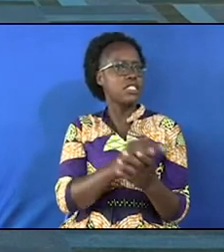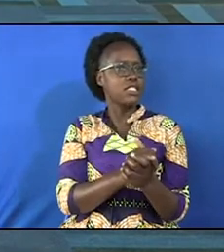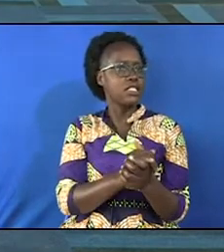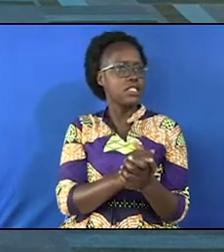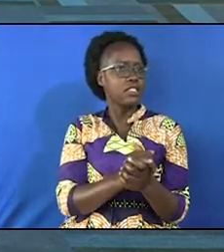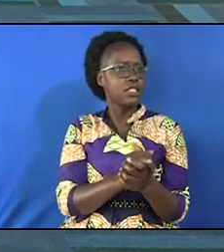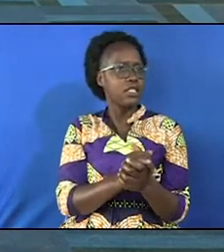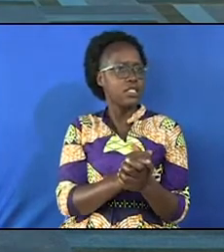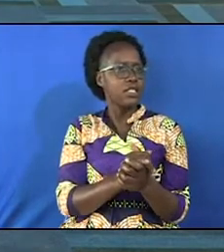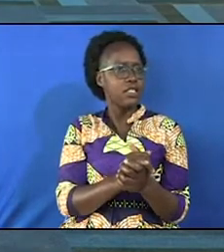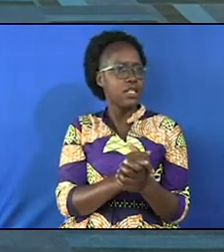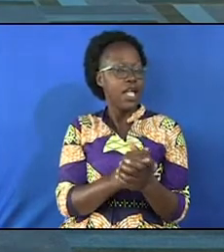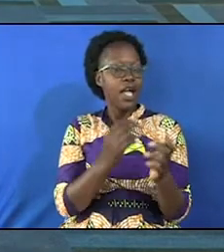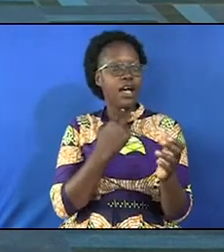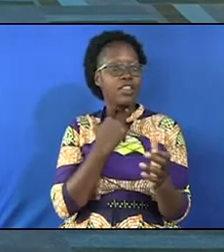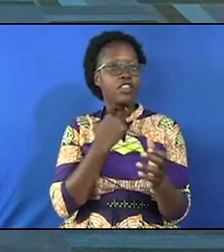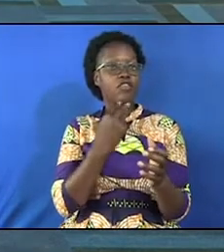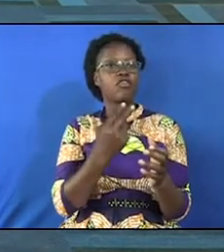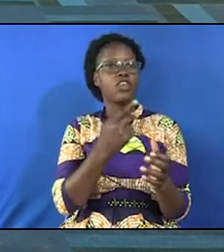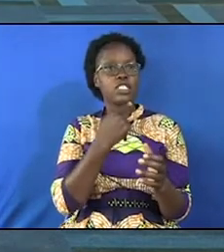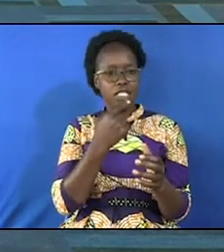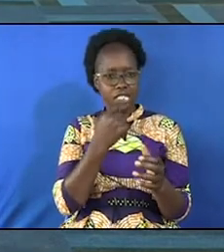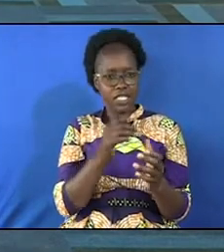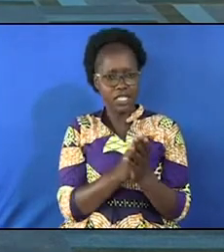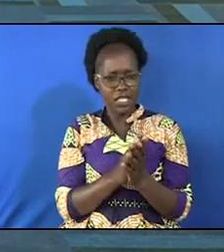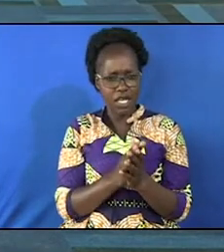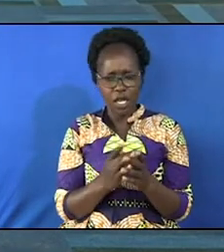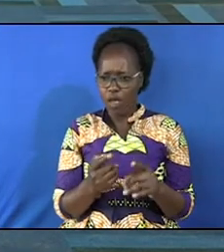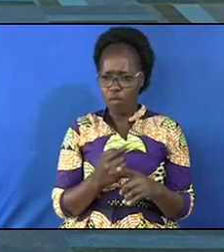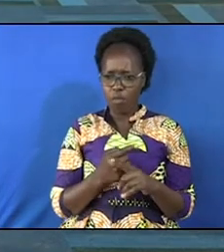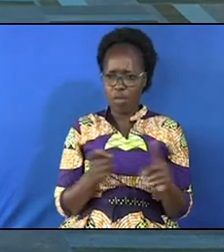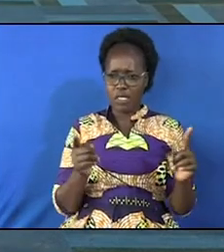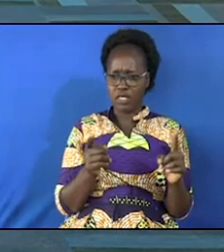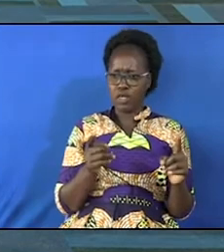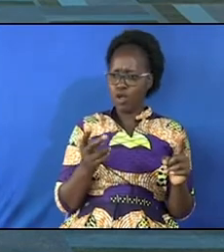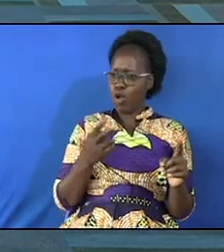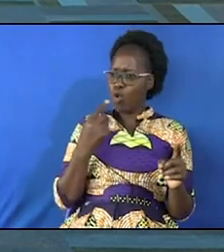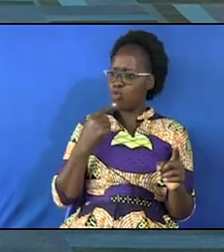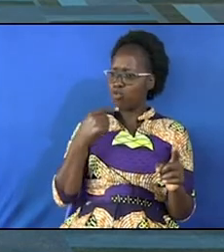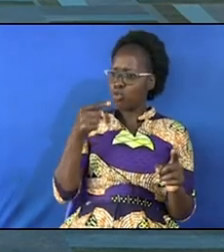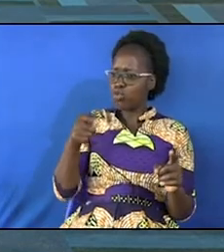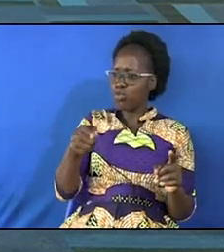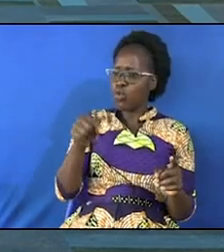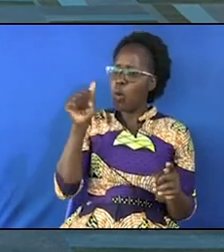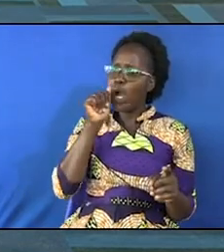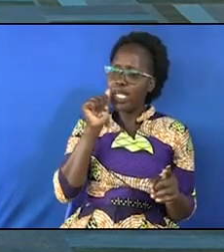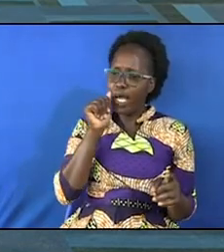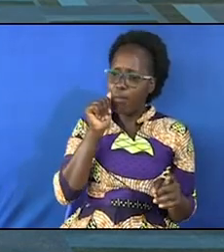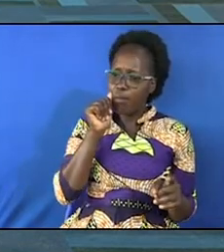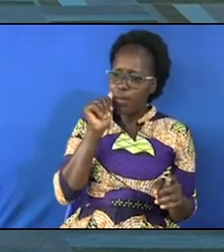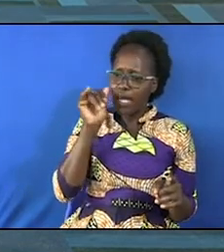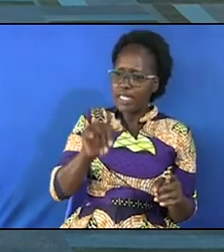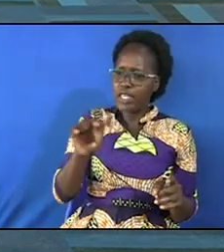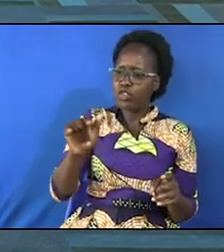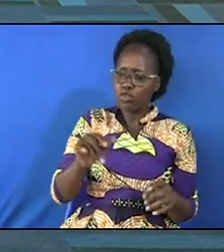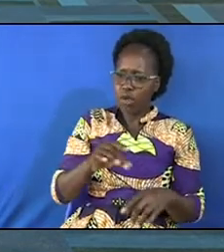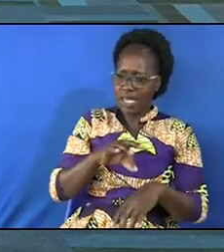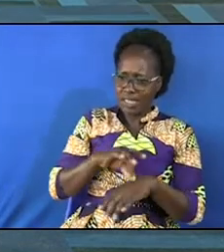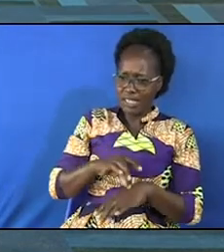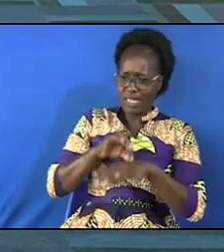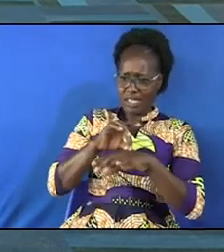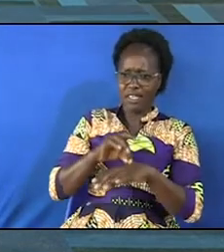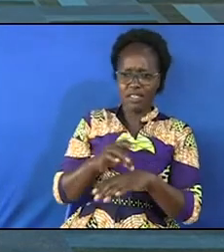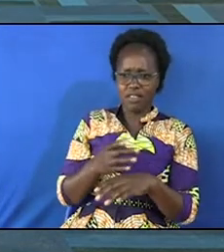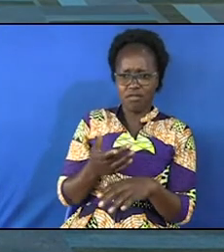why and then the voice says but who told you Adam that you are what